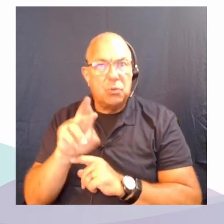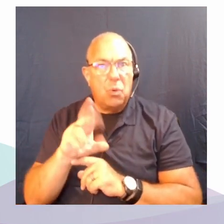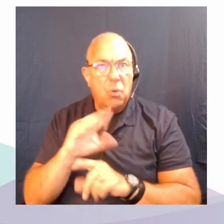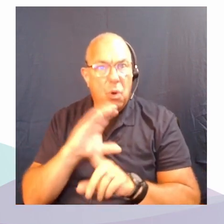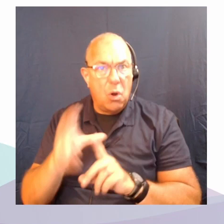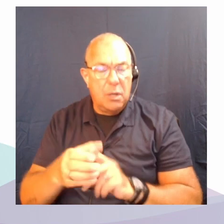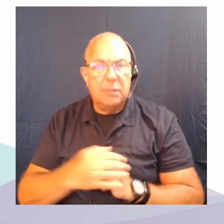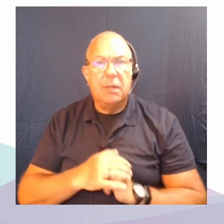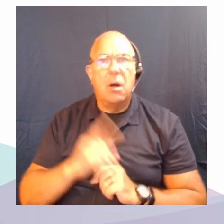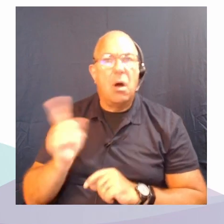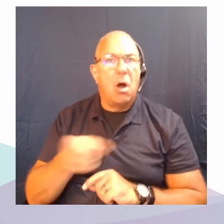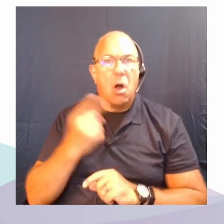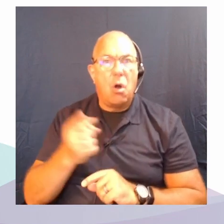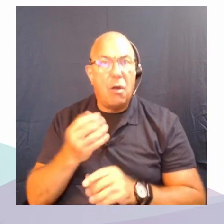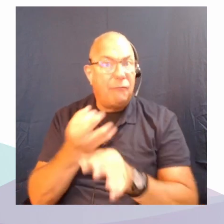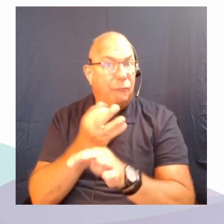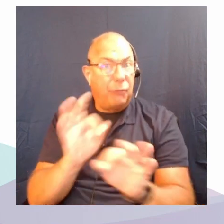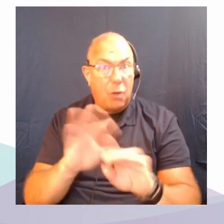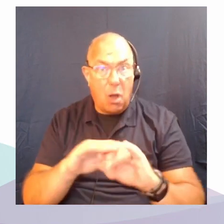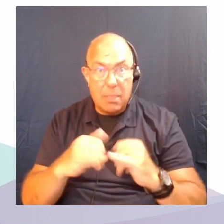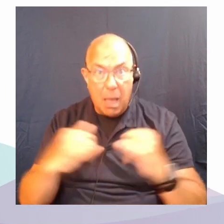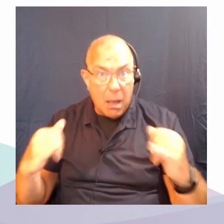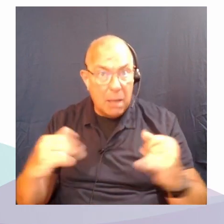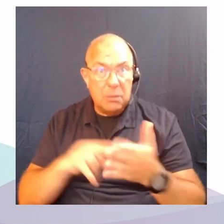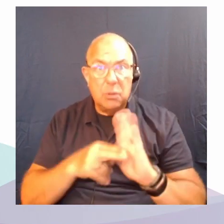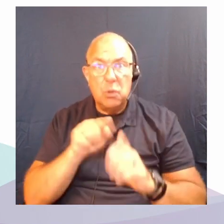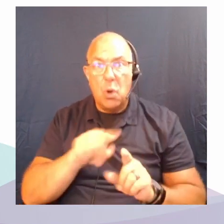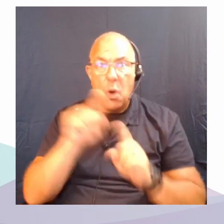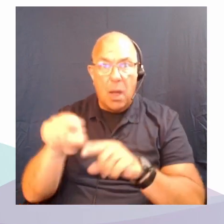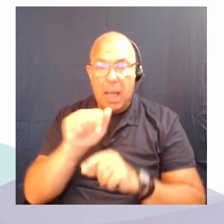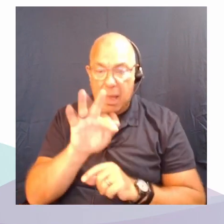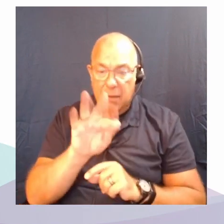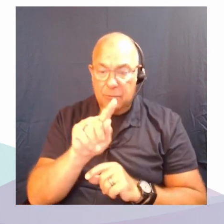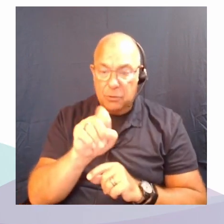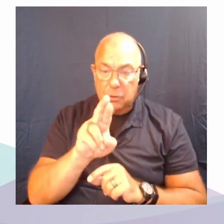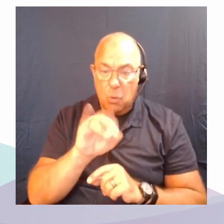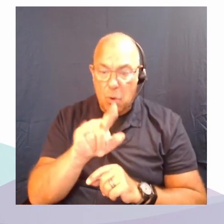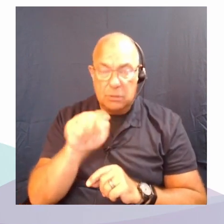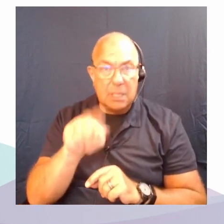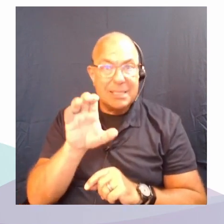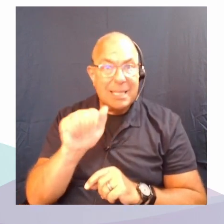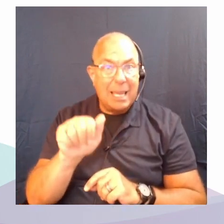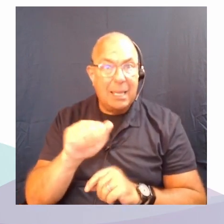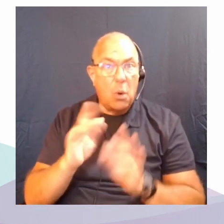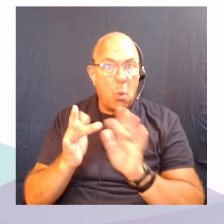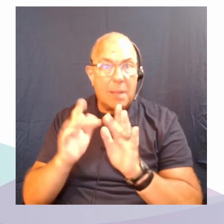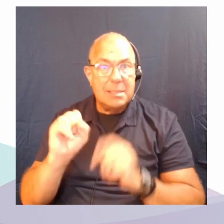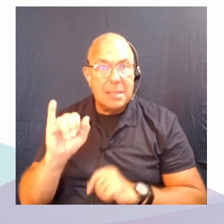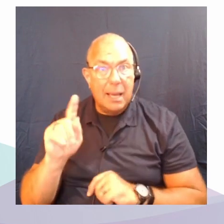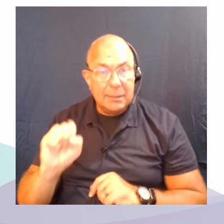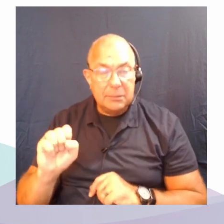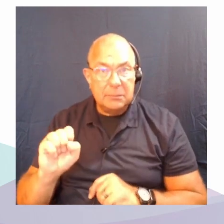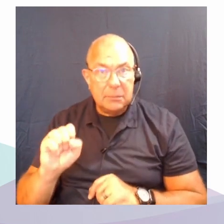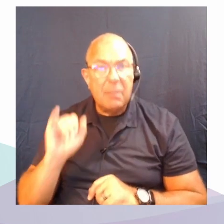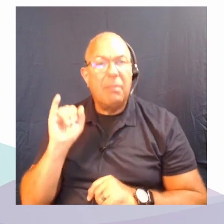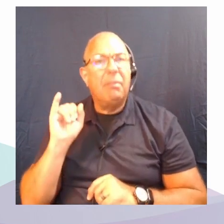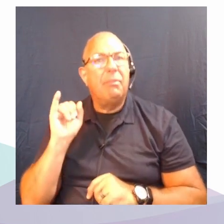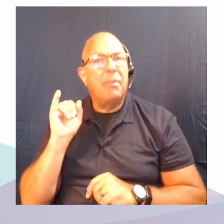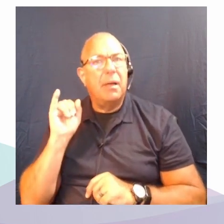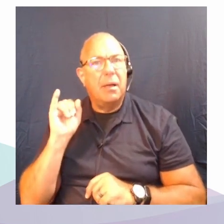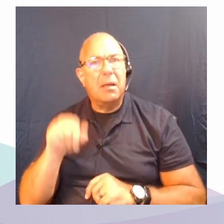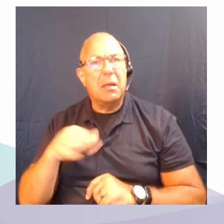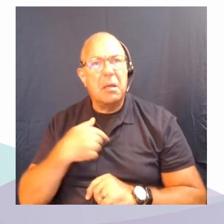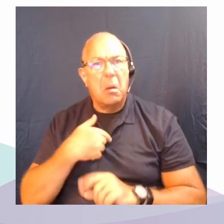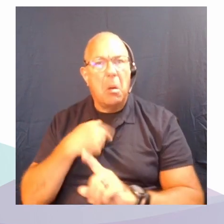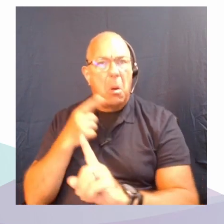online as well you can go to the after oil.ca website and I think that's one of the one I would point to that in part